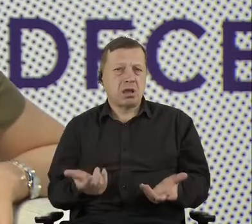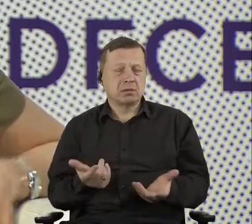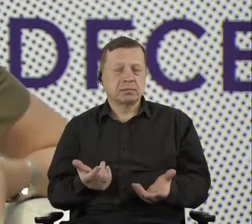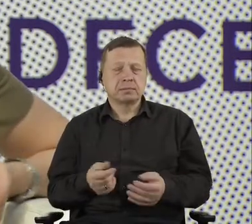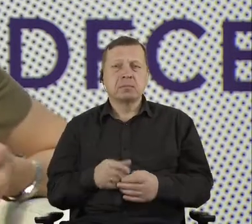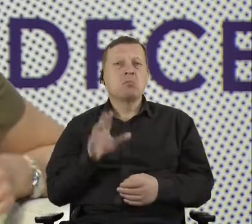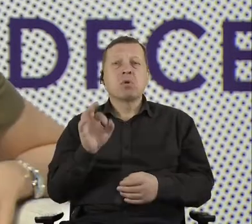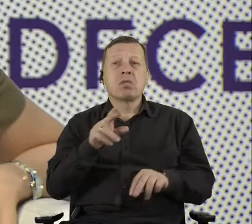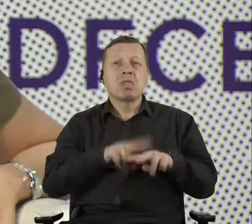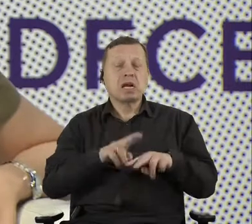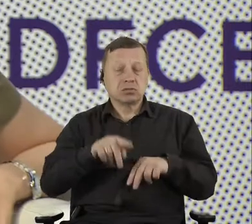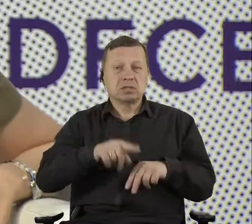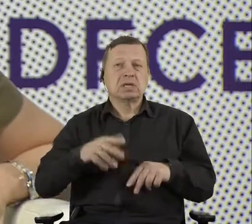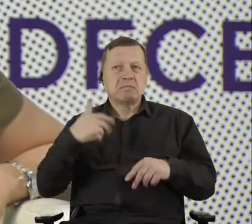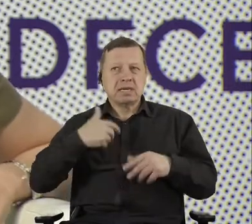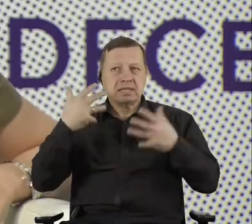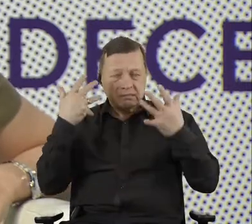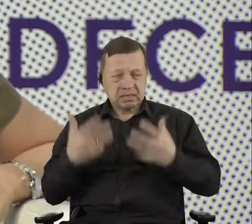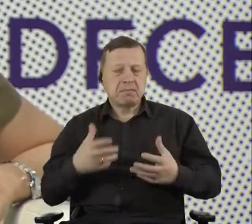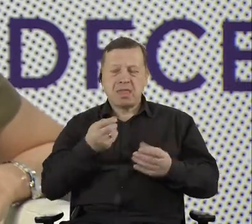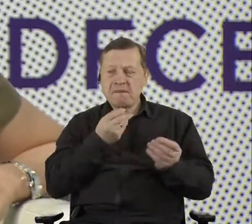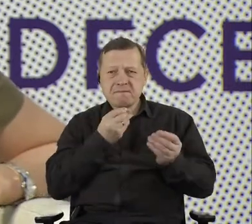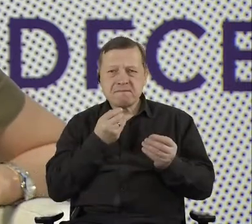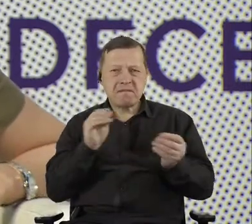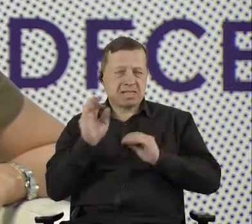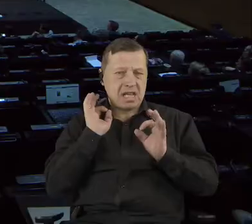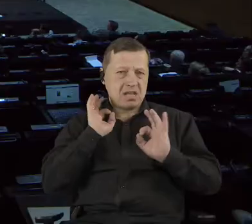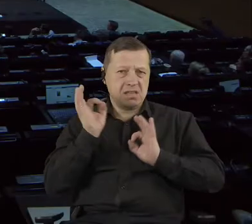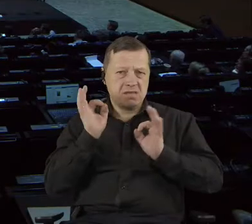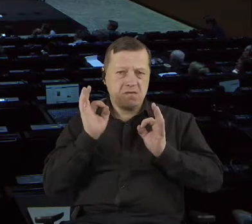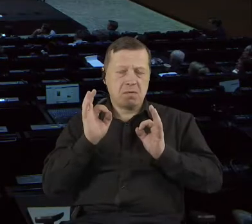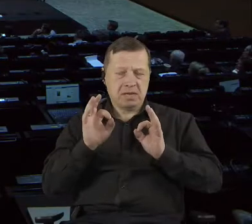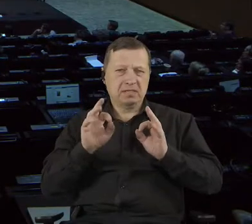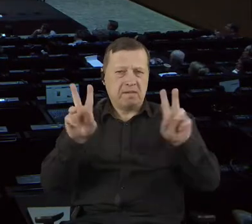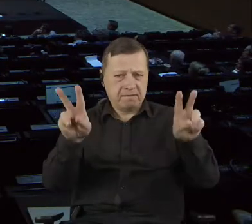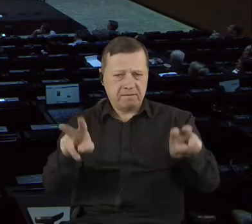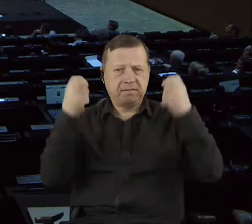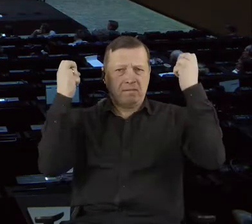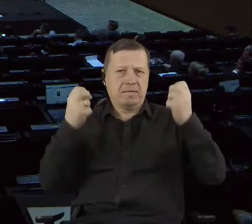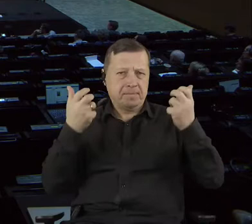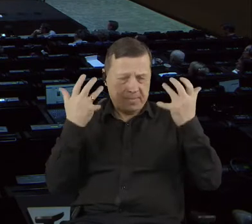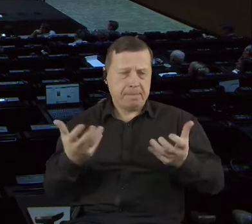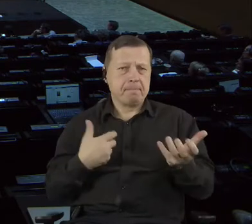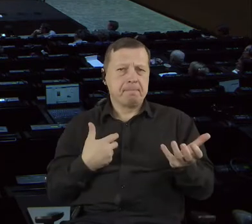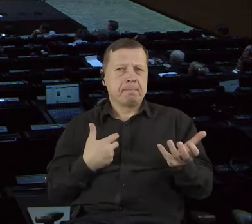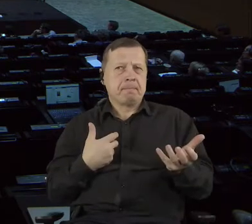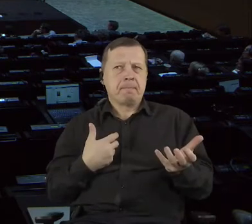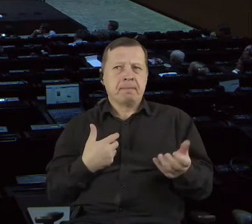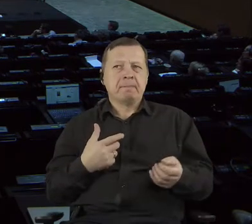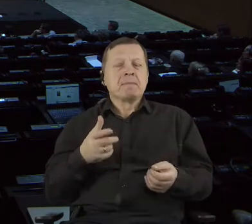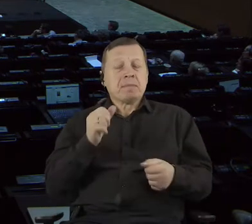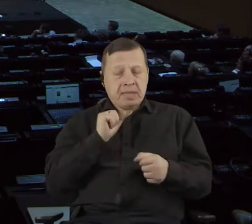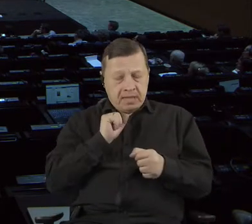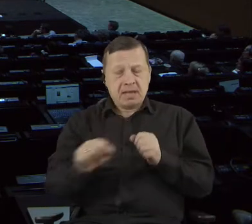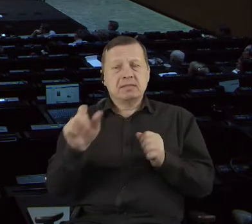uh, I know that there are, for example, in different cities, um, the examples of the portals where, people